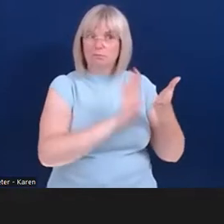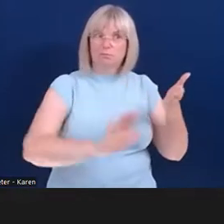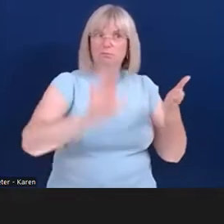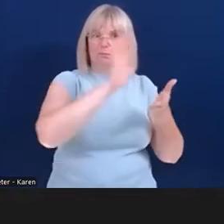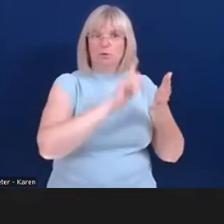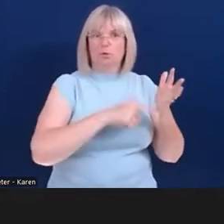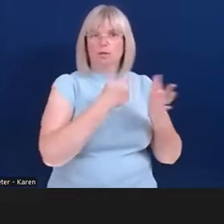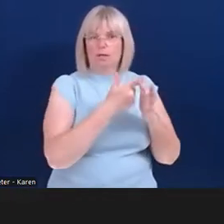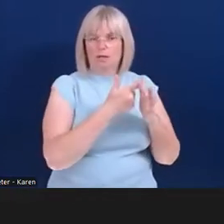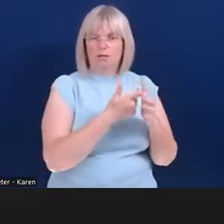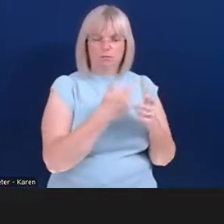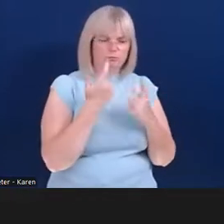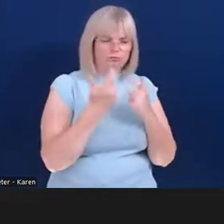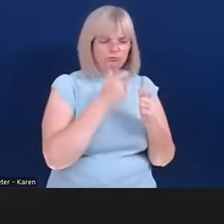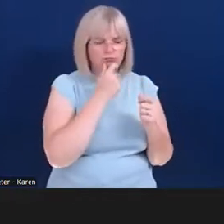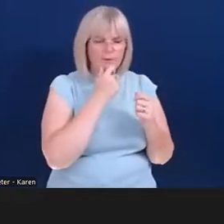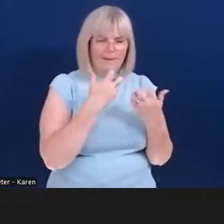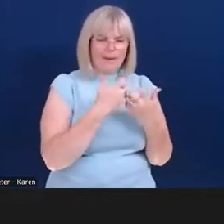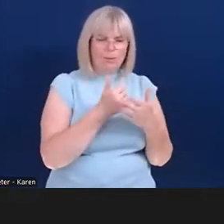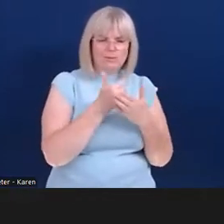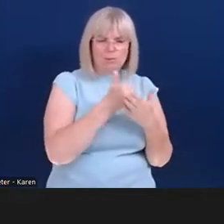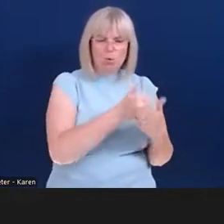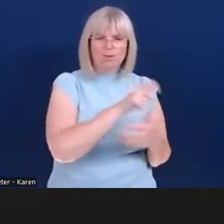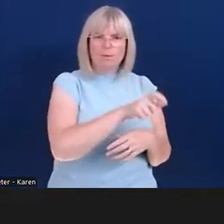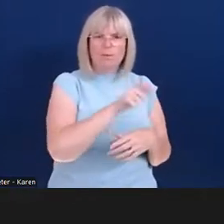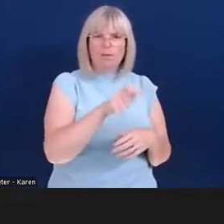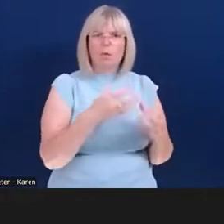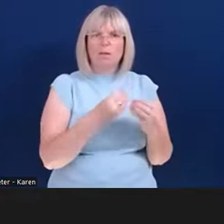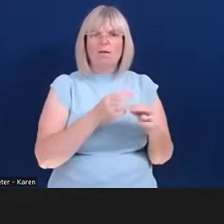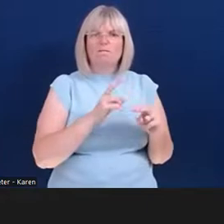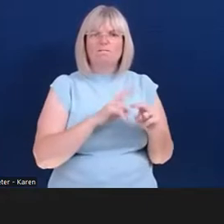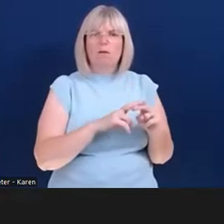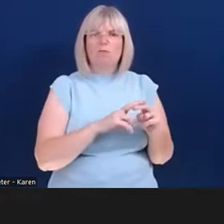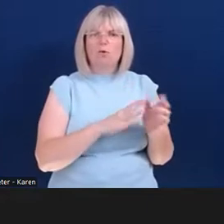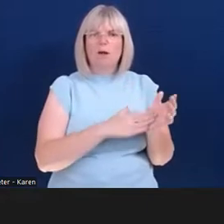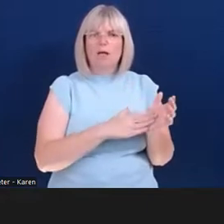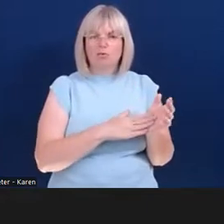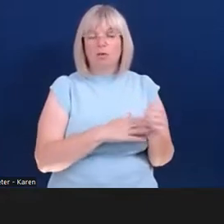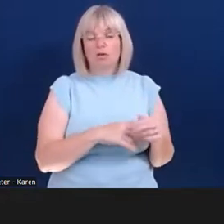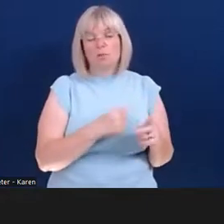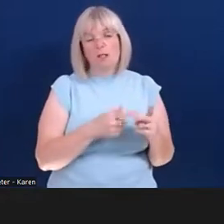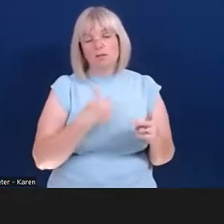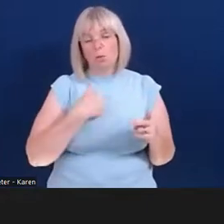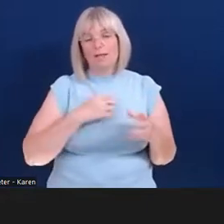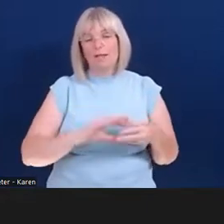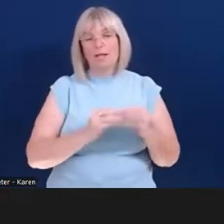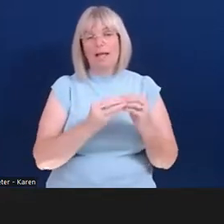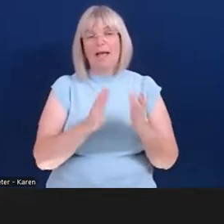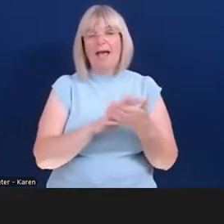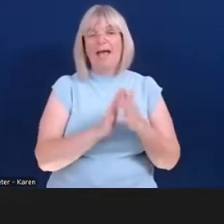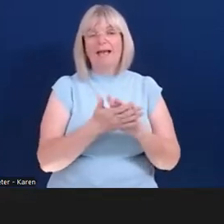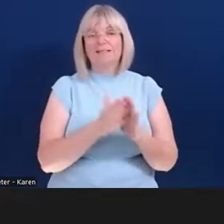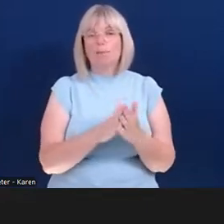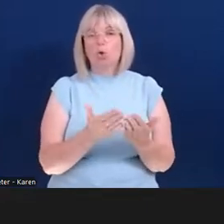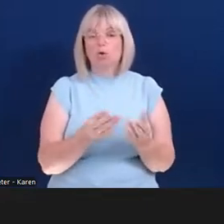support people with fibromyalgia. As part of this, we also provide employers handbooks of idea to look at enabling employers